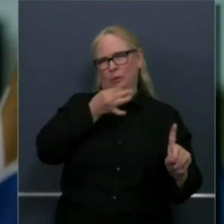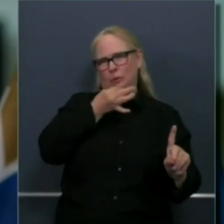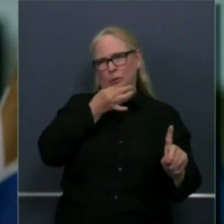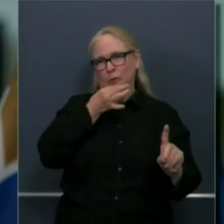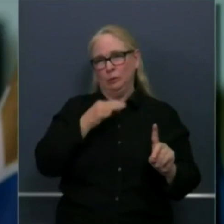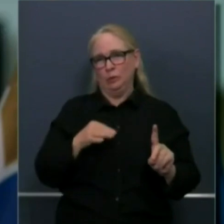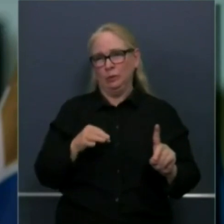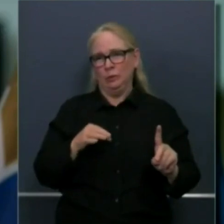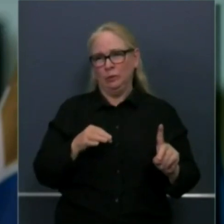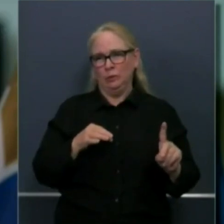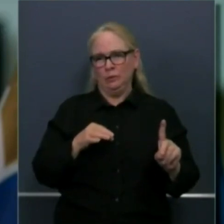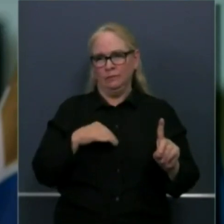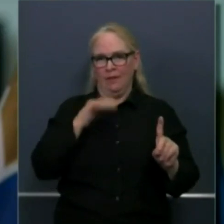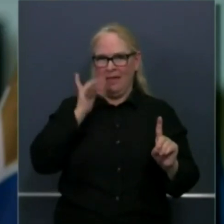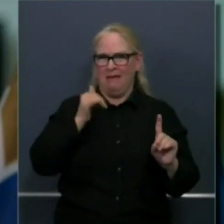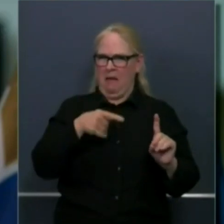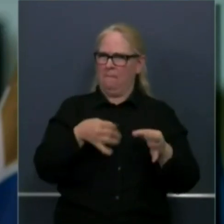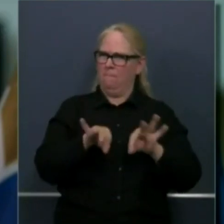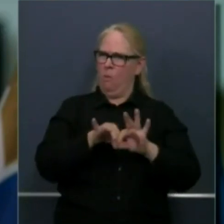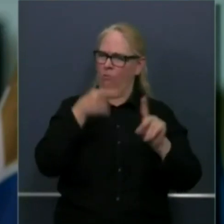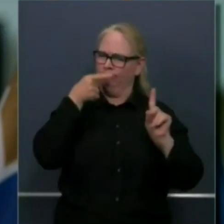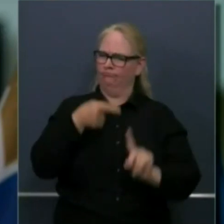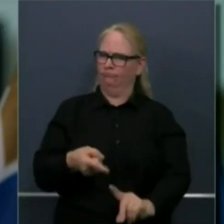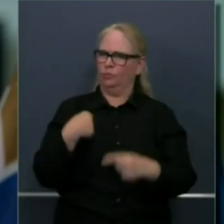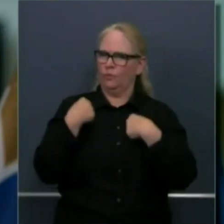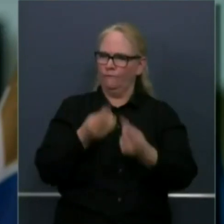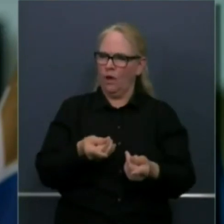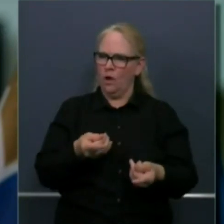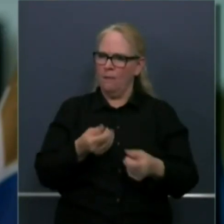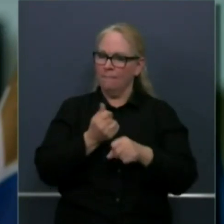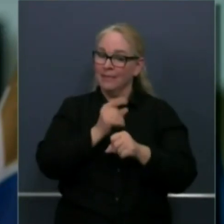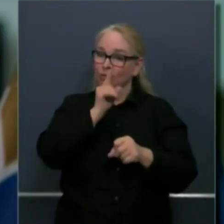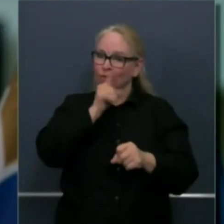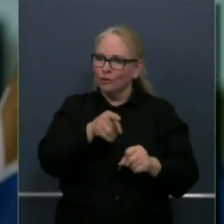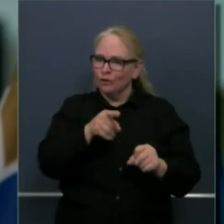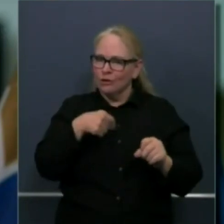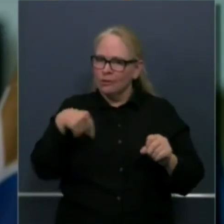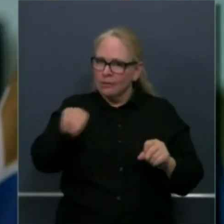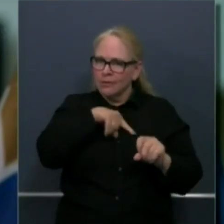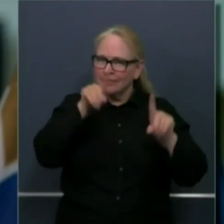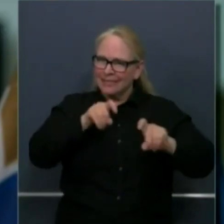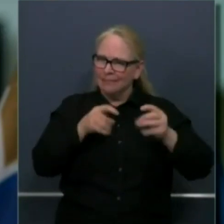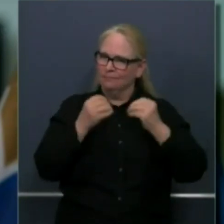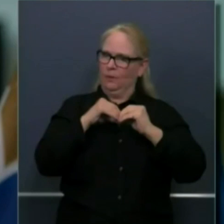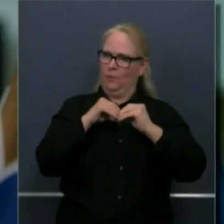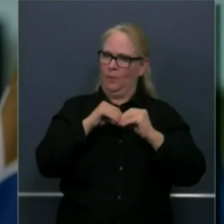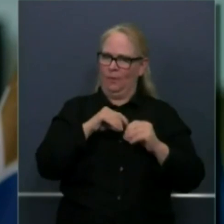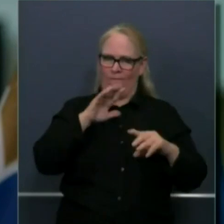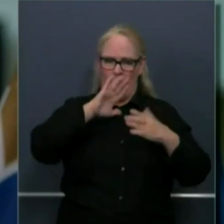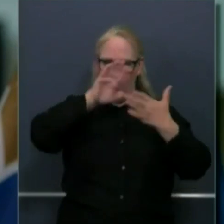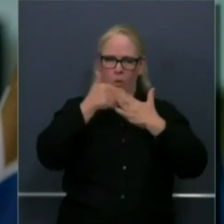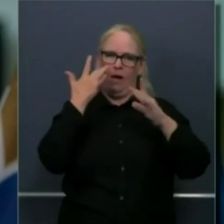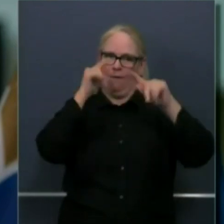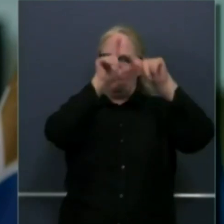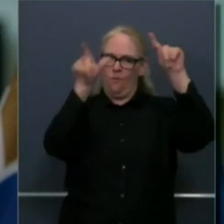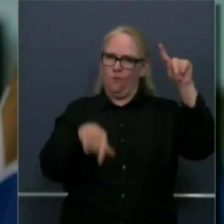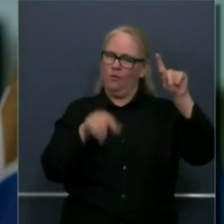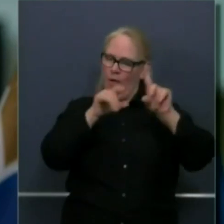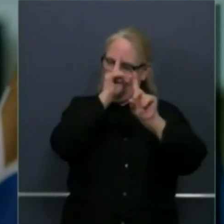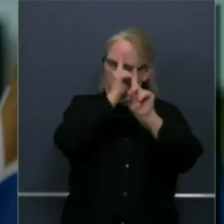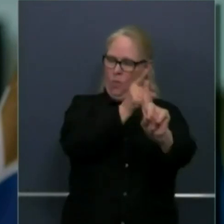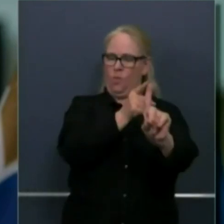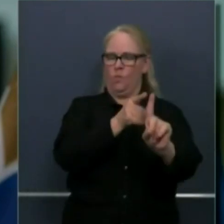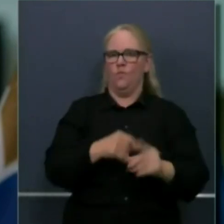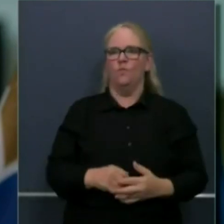important milestone in an effort to broaden coverage for testing in the state of California all of this again can't come soon enough